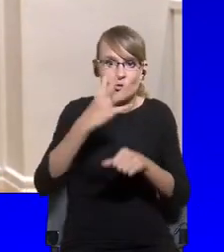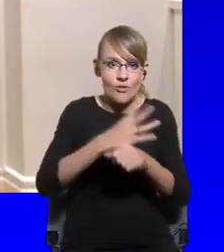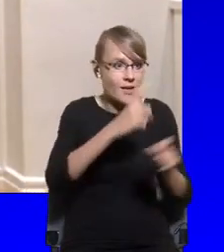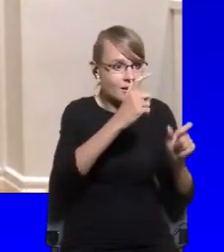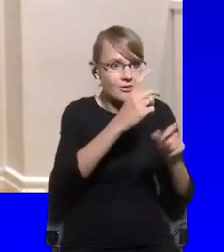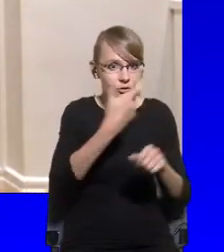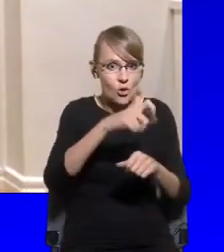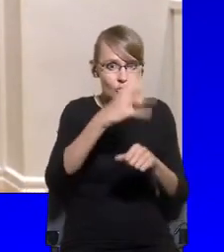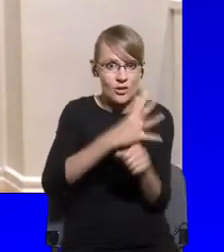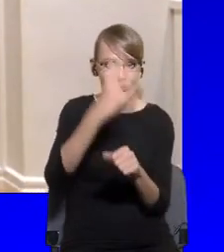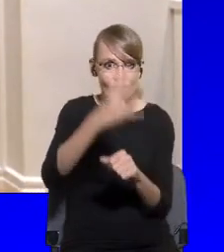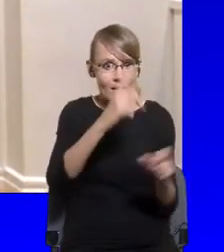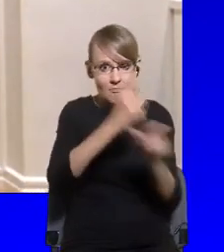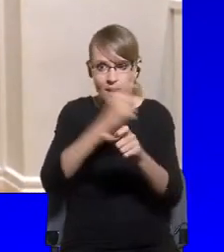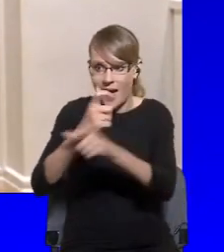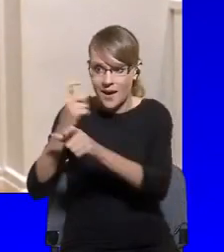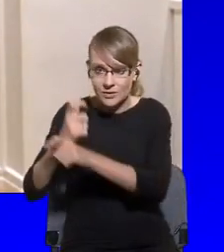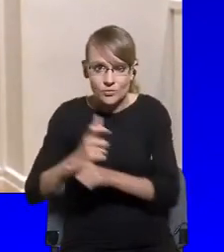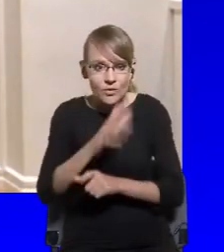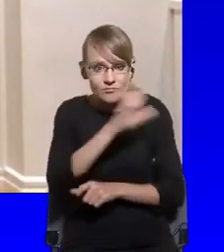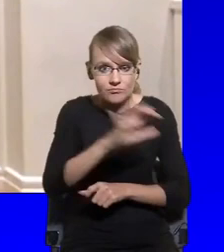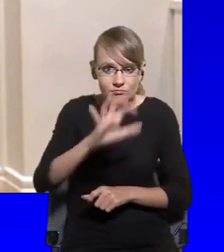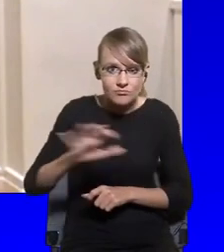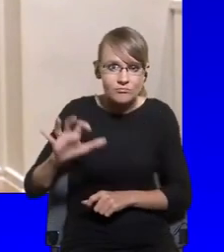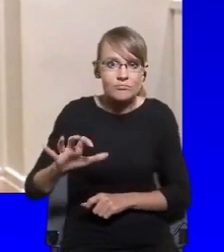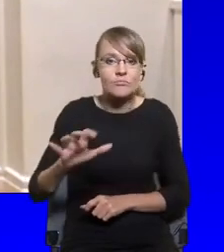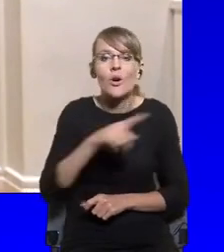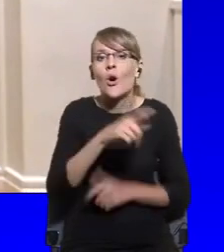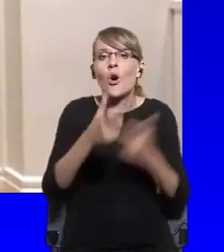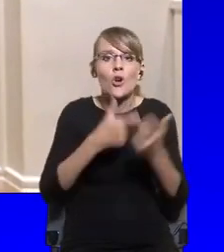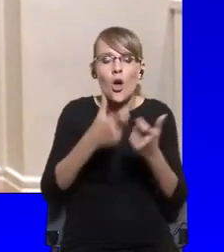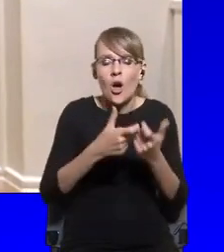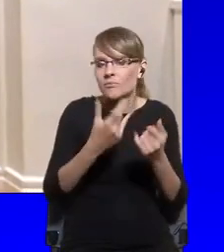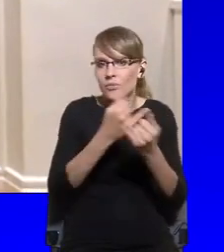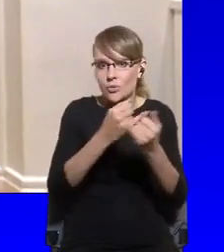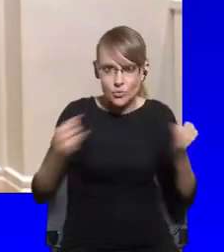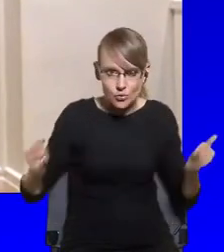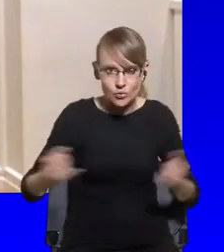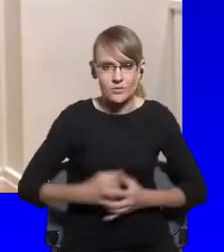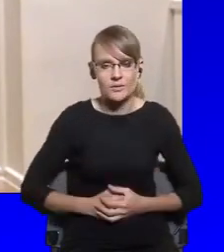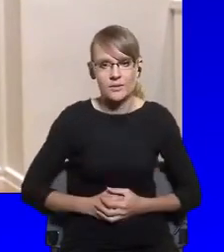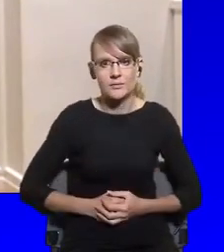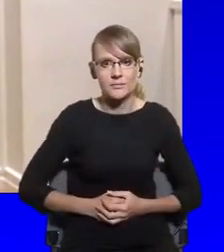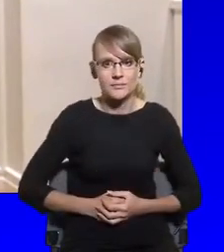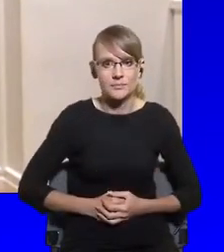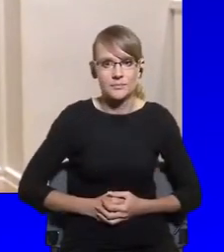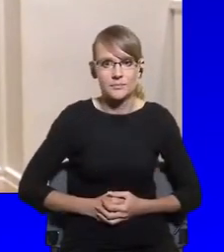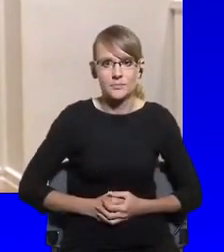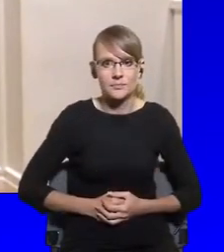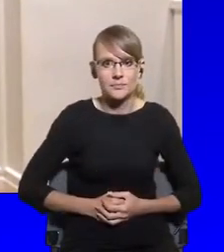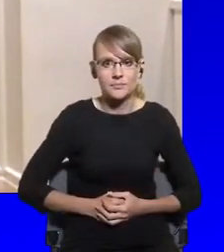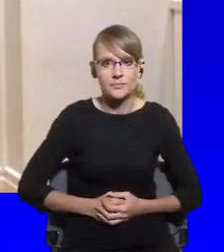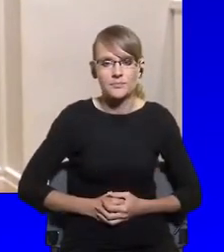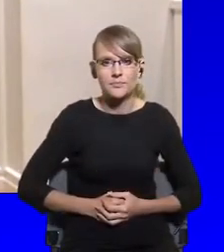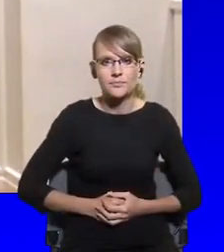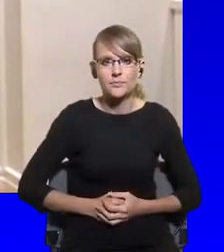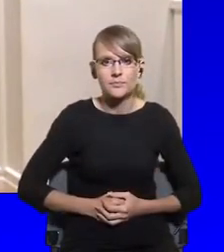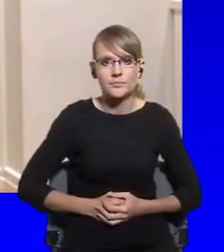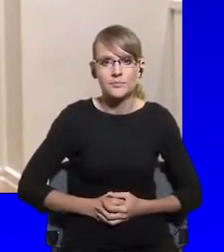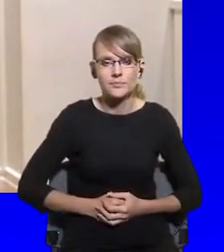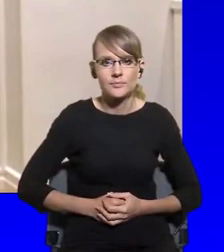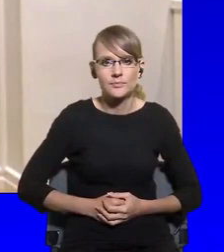But we took them from the ICPR mainly, the International Covenant for Civil and Political Rights,